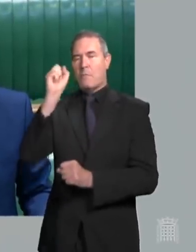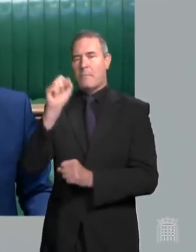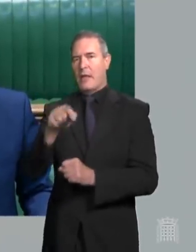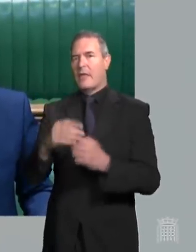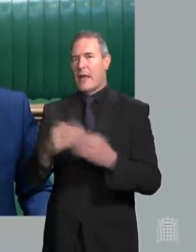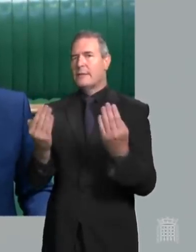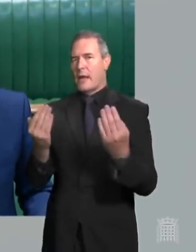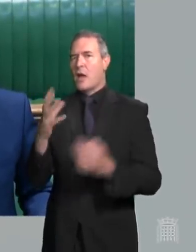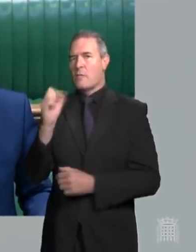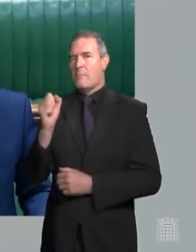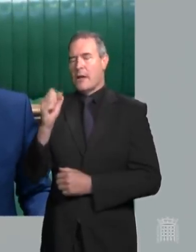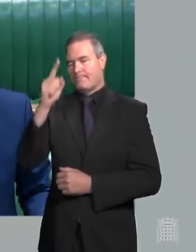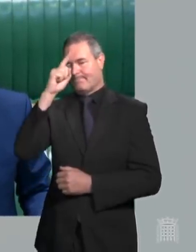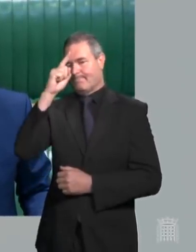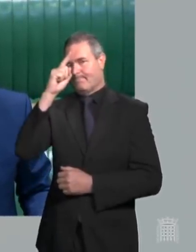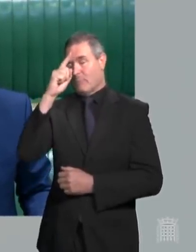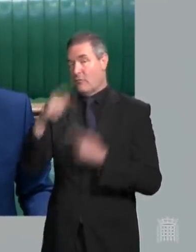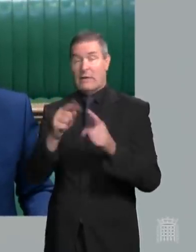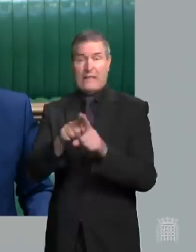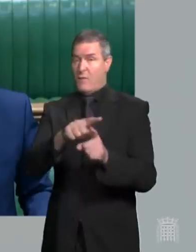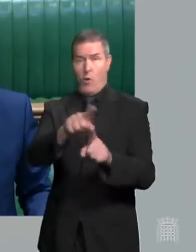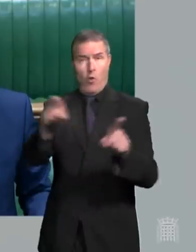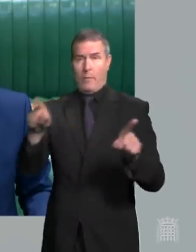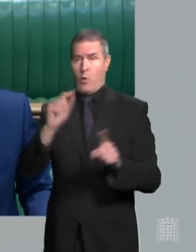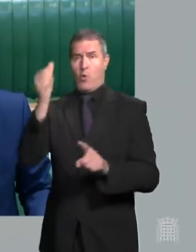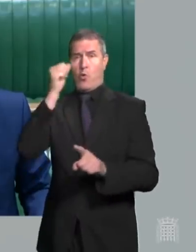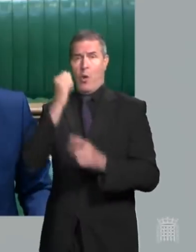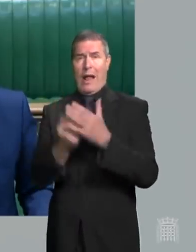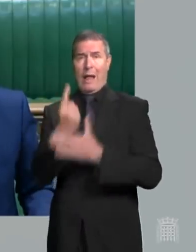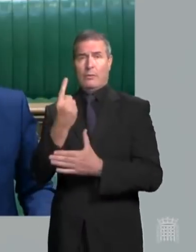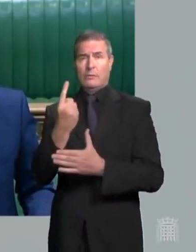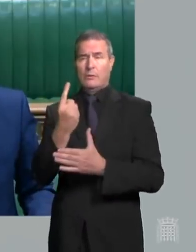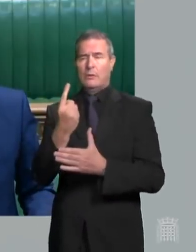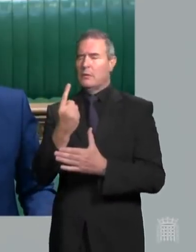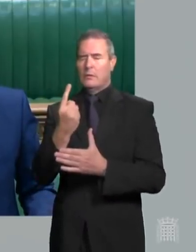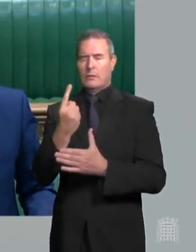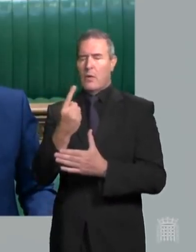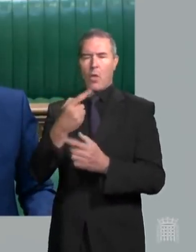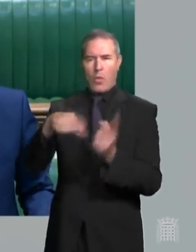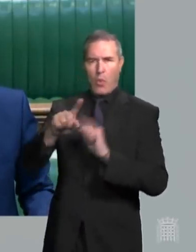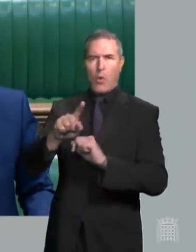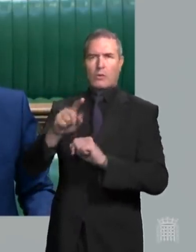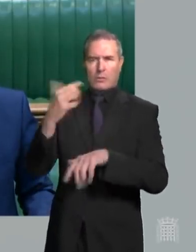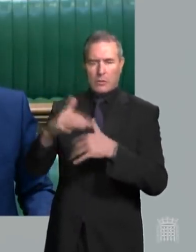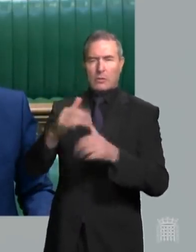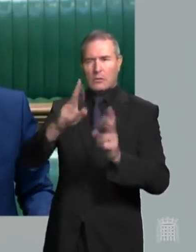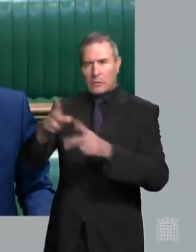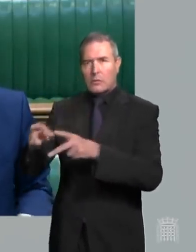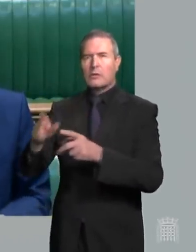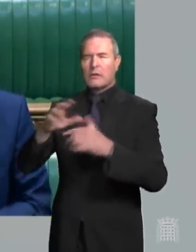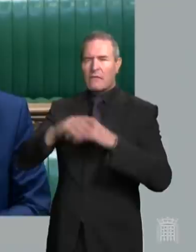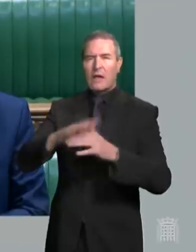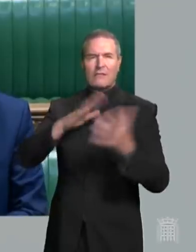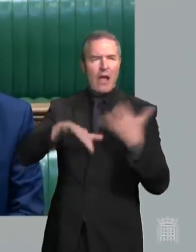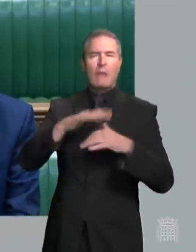on that day, and we'll never forget it. I'm sure that's the same for everybody. And we will never forget all those affected, especially the family and friends